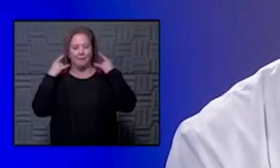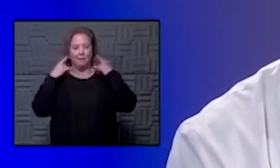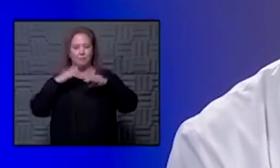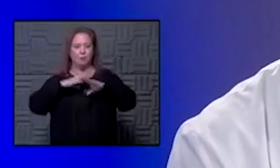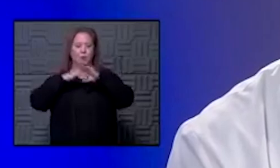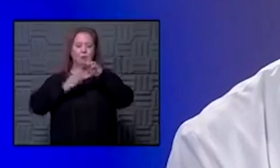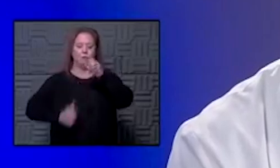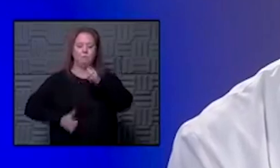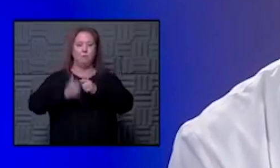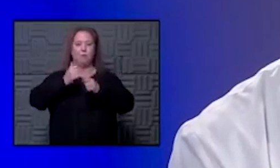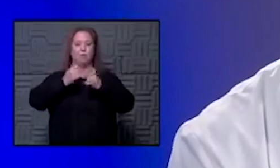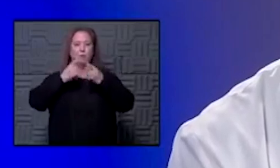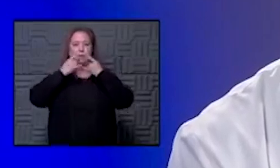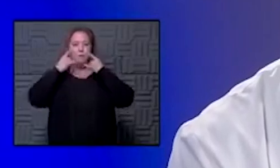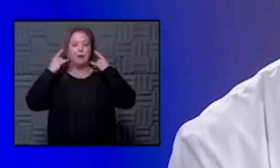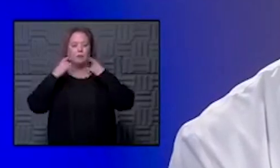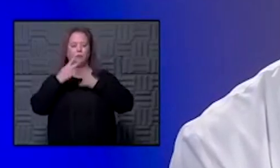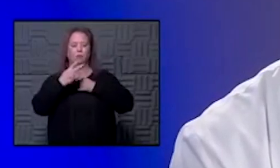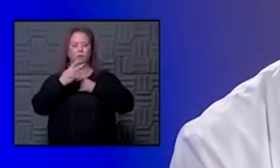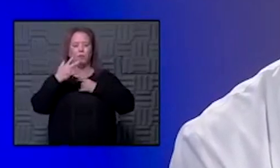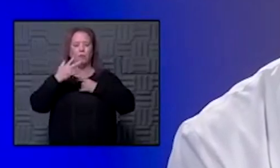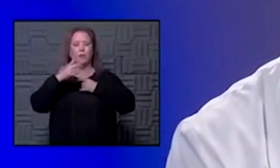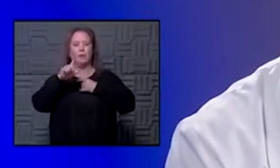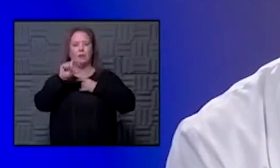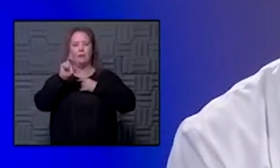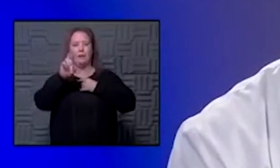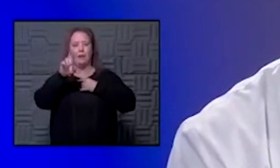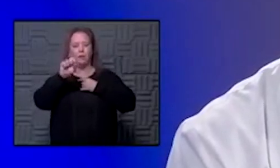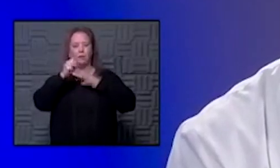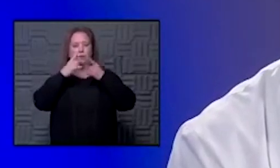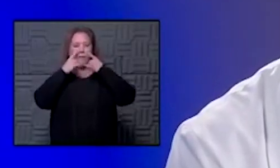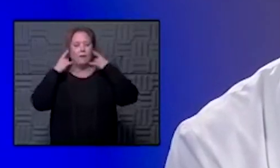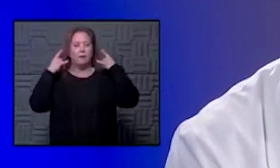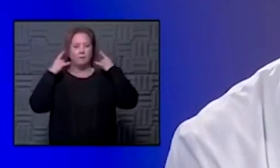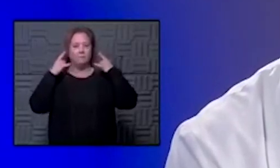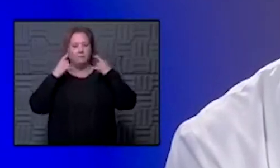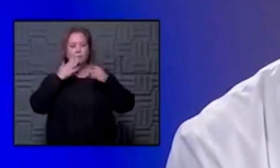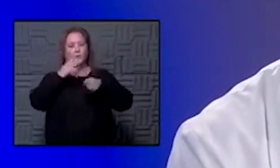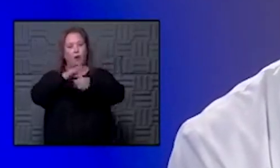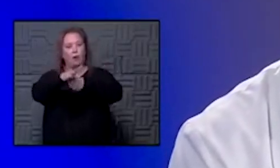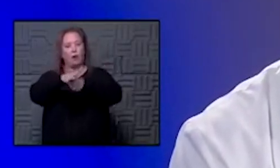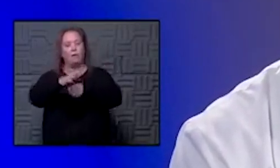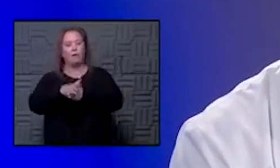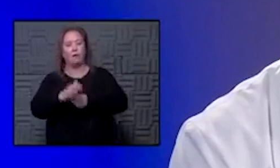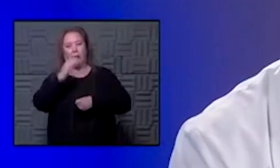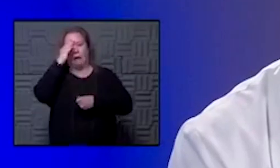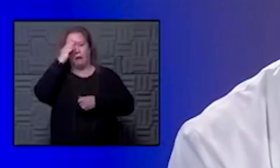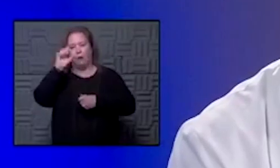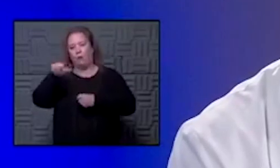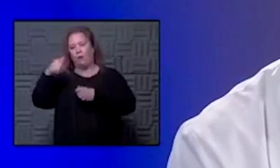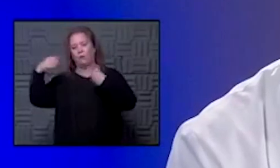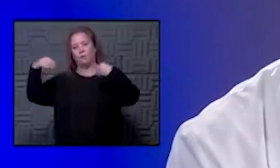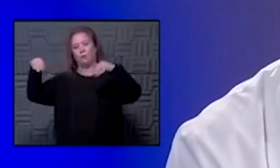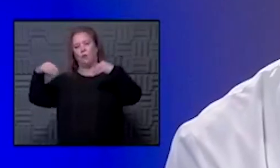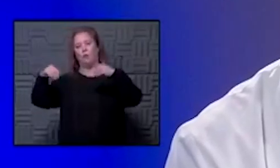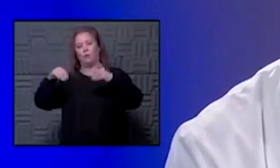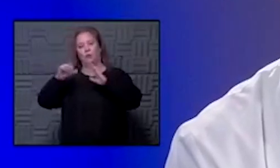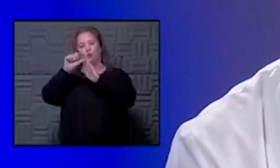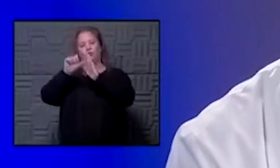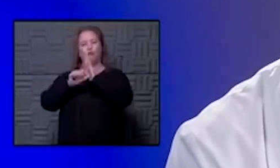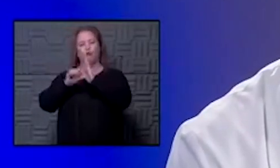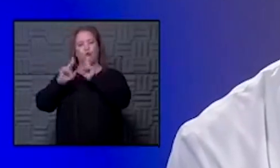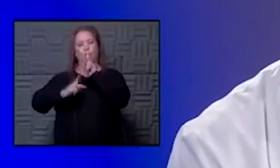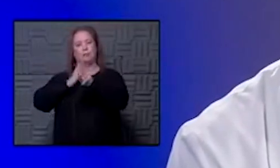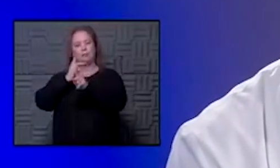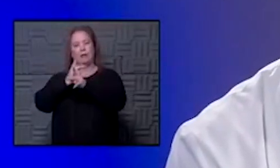most masks are two to three layers of cotton those are adequate i know that a lot of other stores are selling surgical type